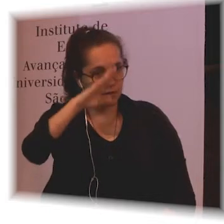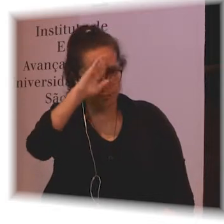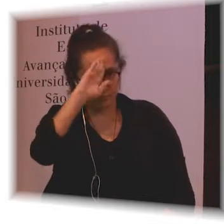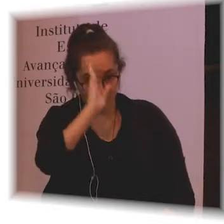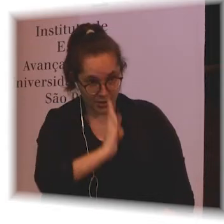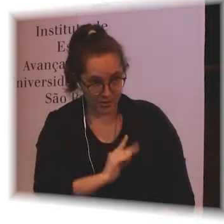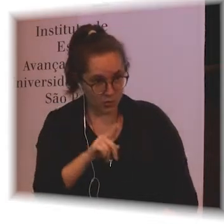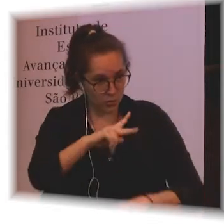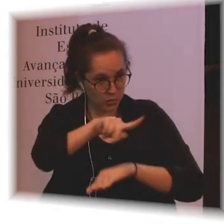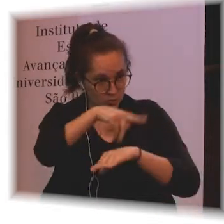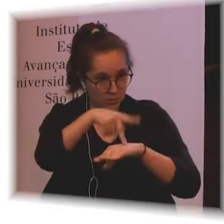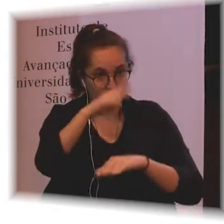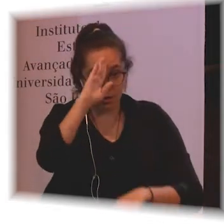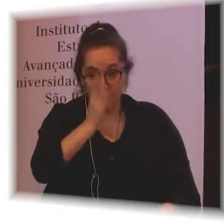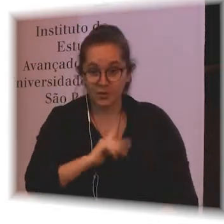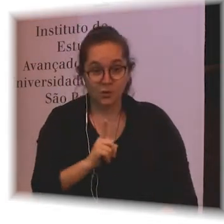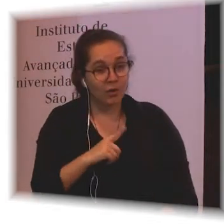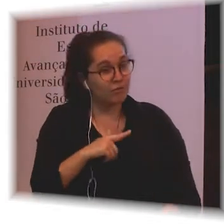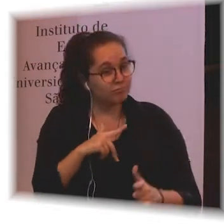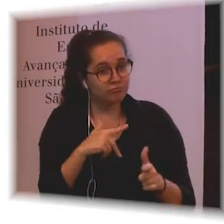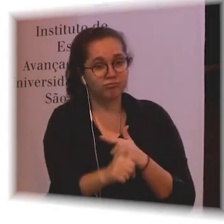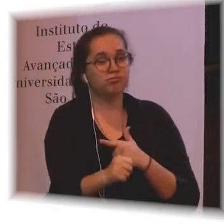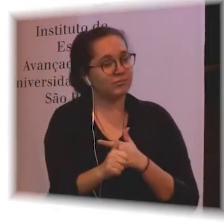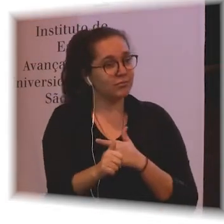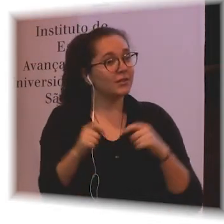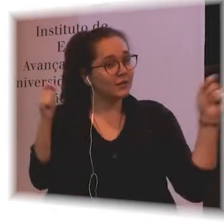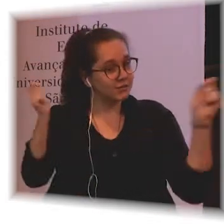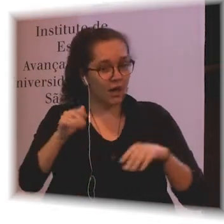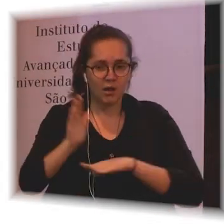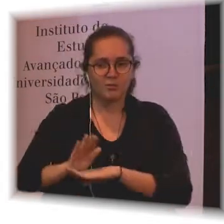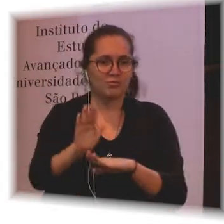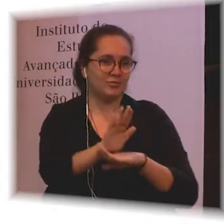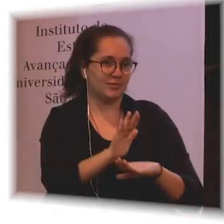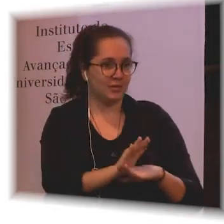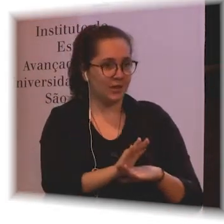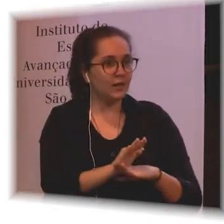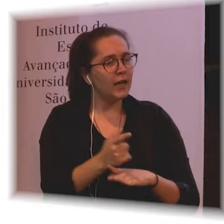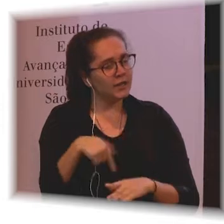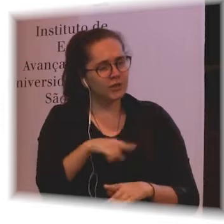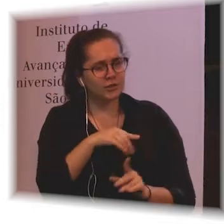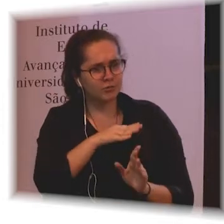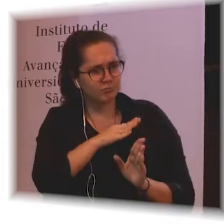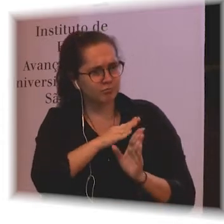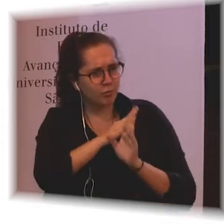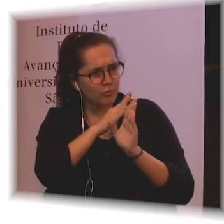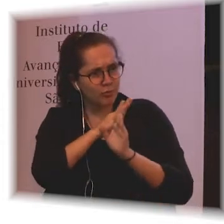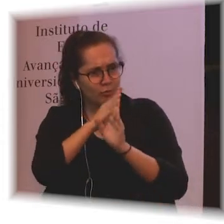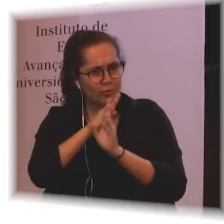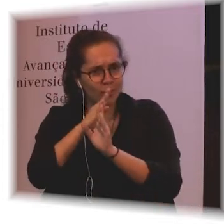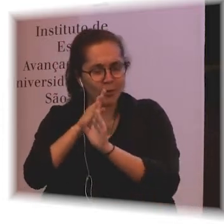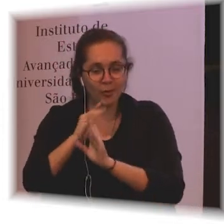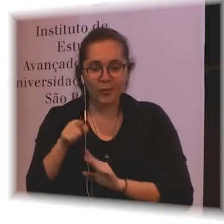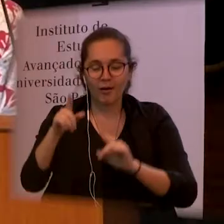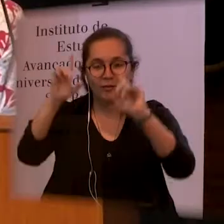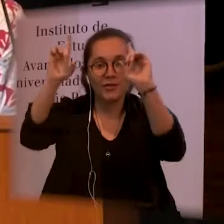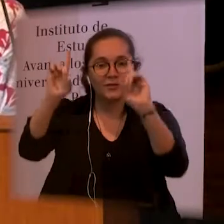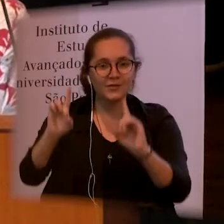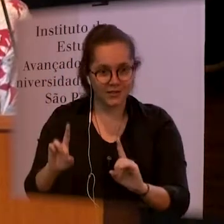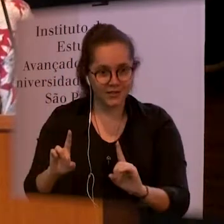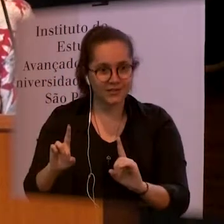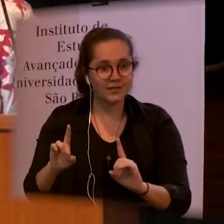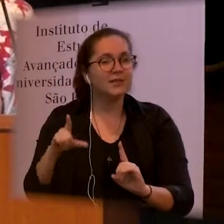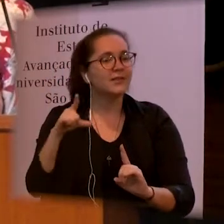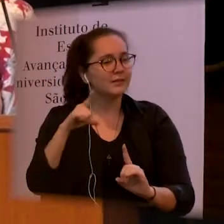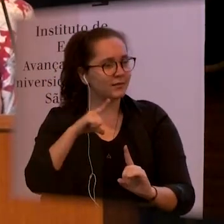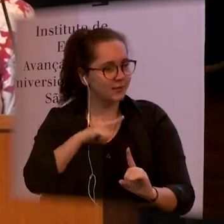coverage. And what we find is that disability finds the gaps in the health system. That we have an image